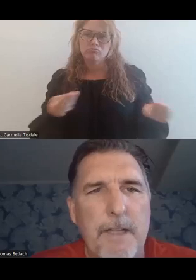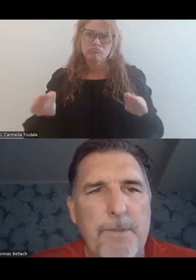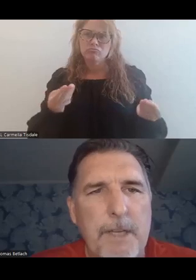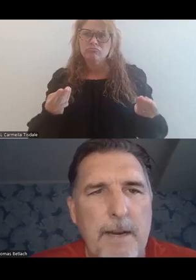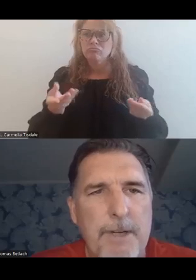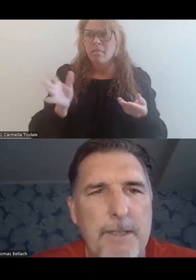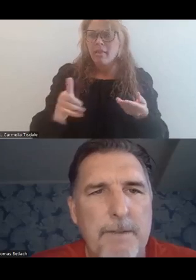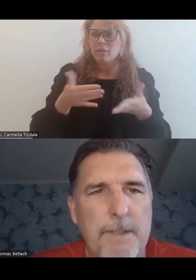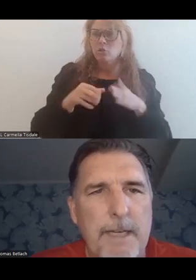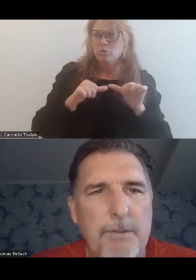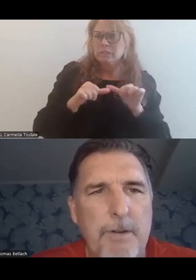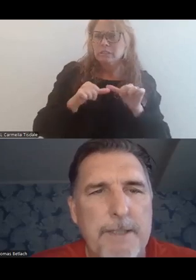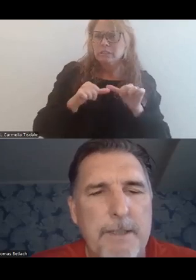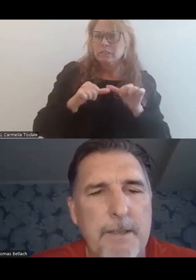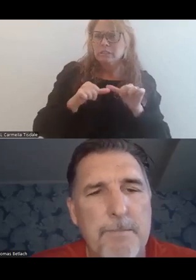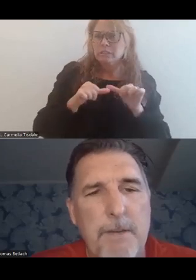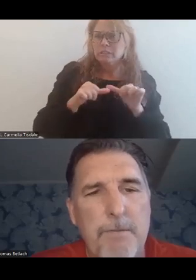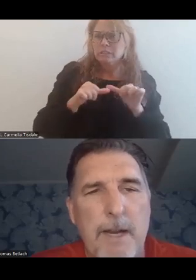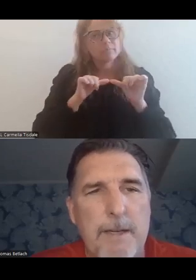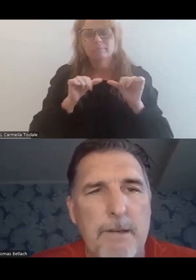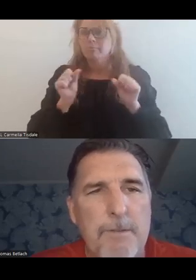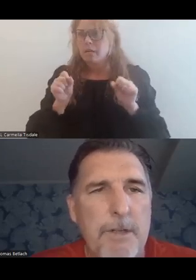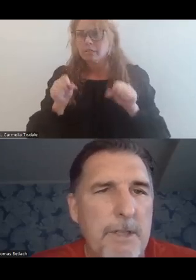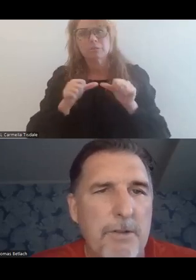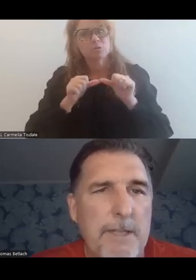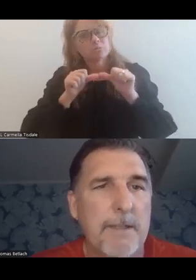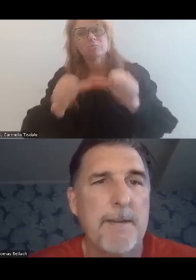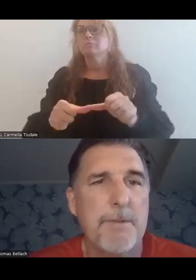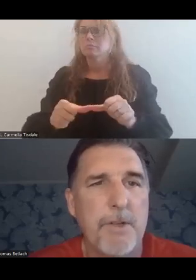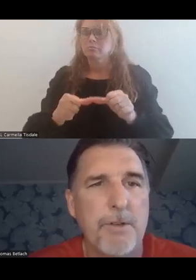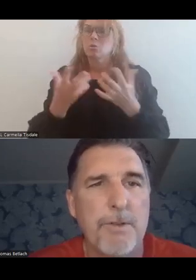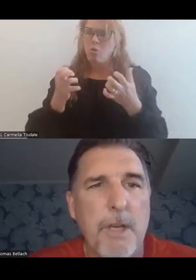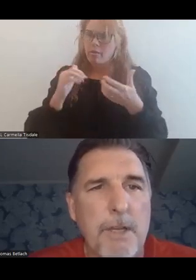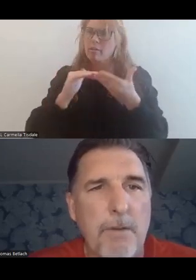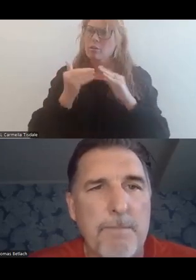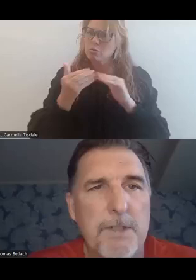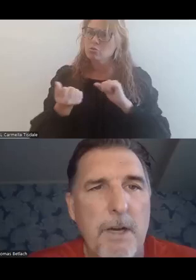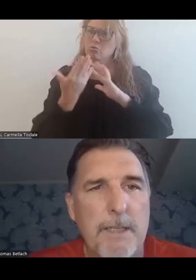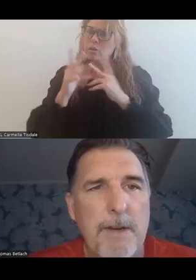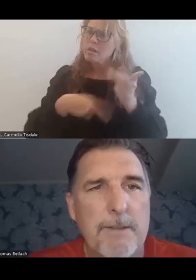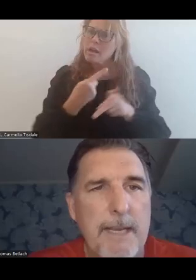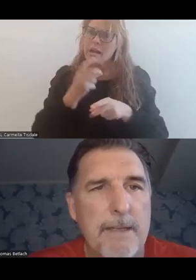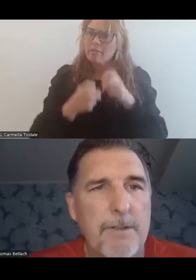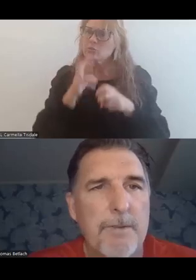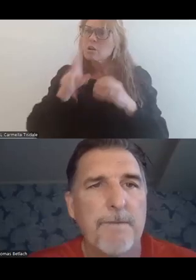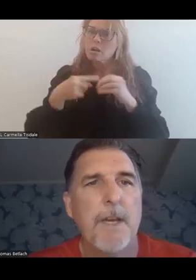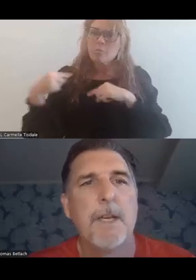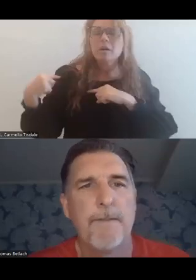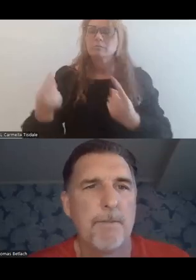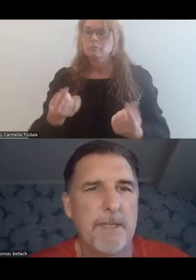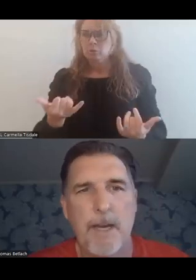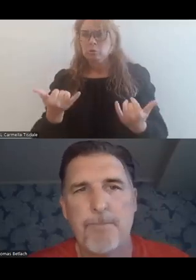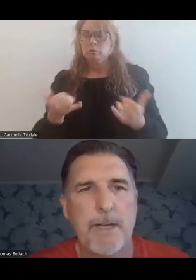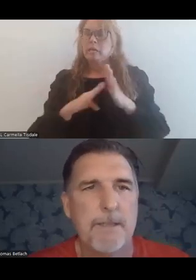continue to develop the comprehensive, sustainable crisis systems that we want in our communities to address the types of issues that we've been talking about today in terms